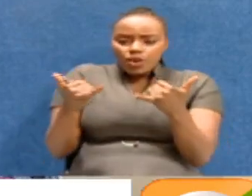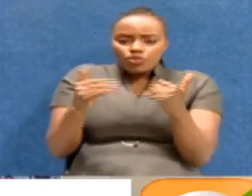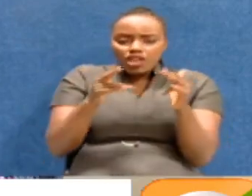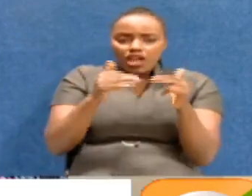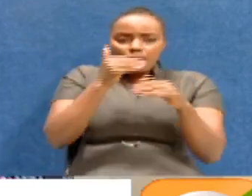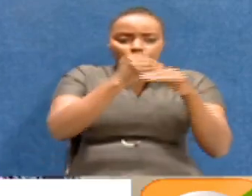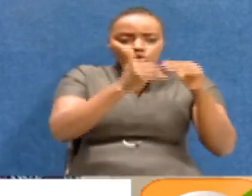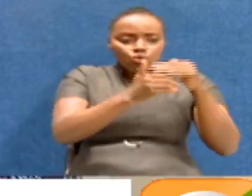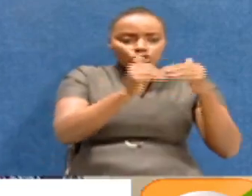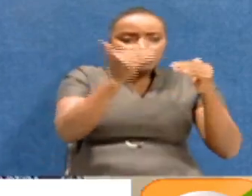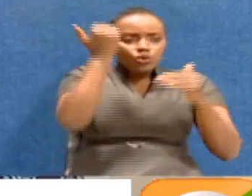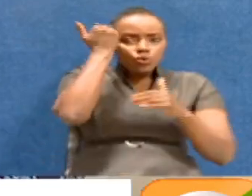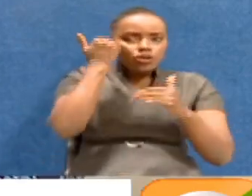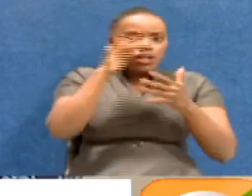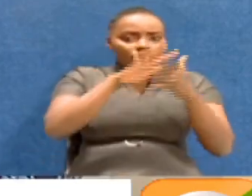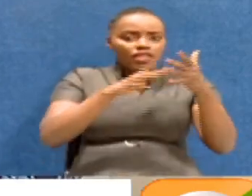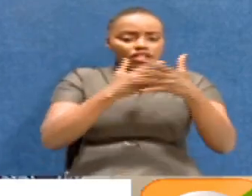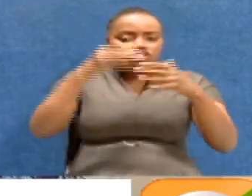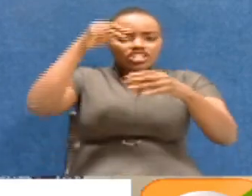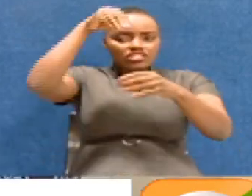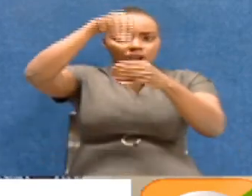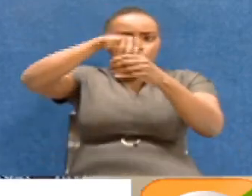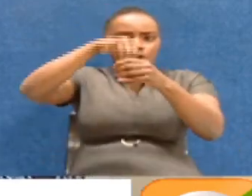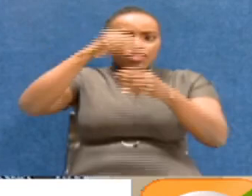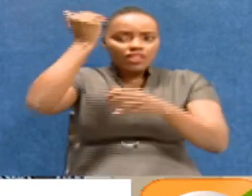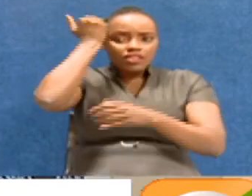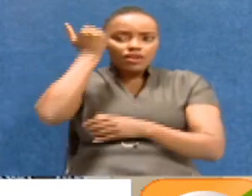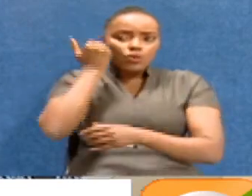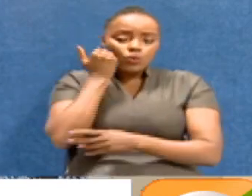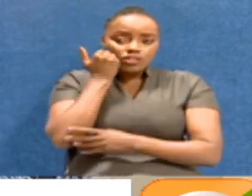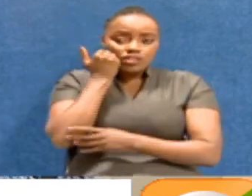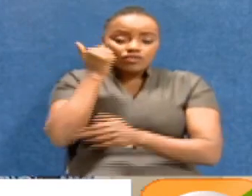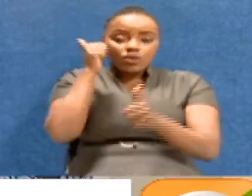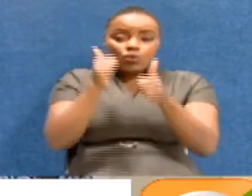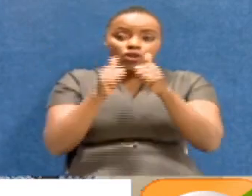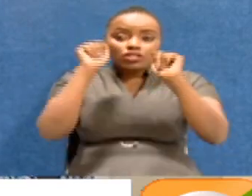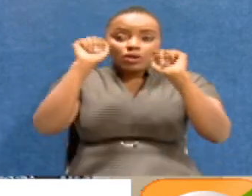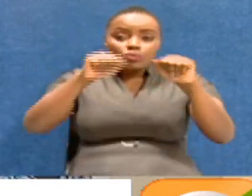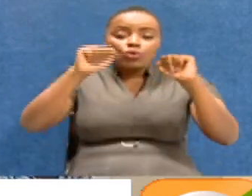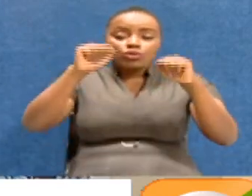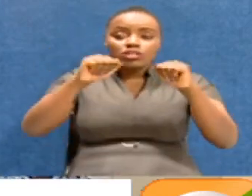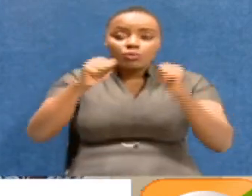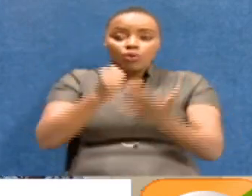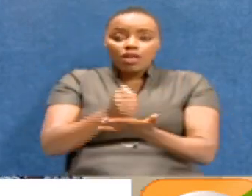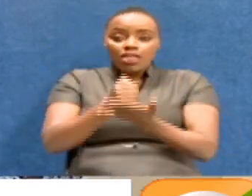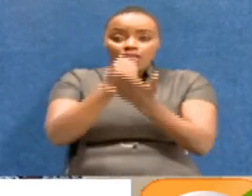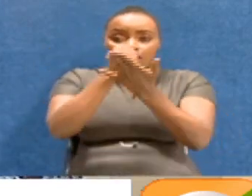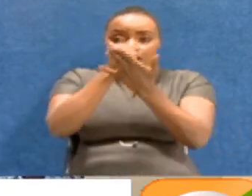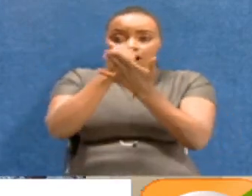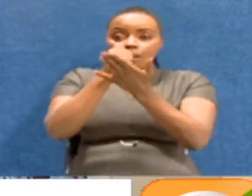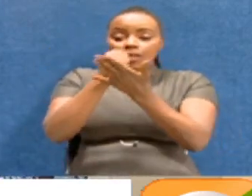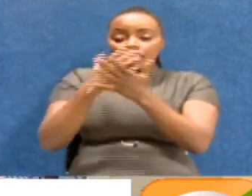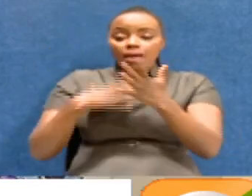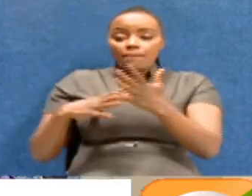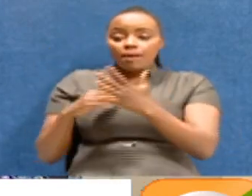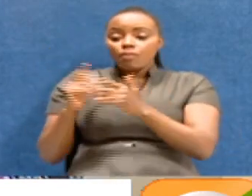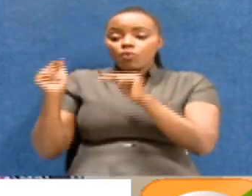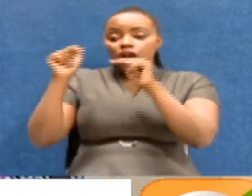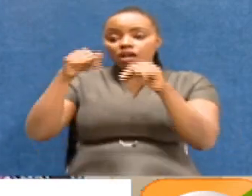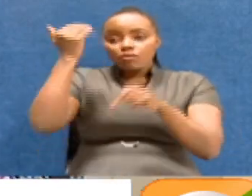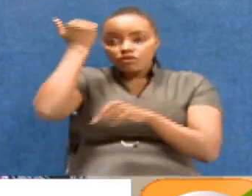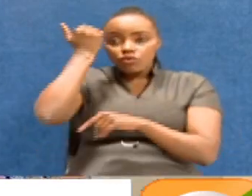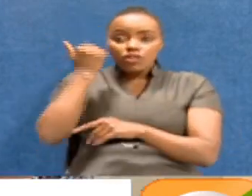to now the structures within the courts that can actually help the litigants, the